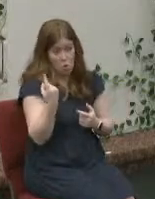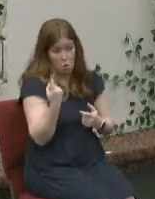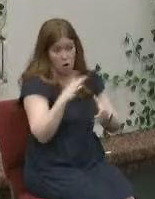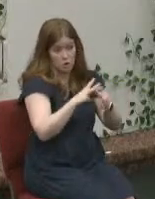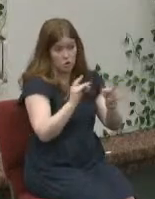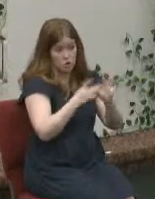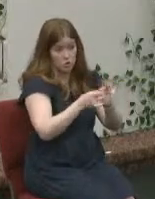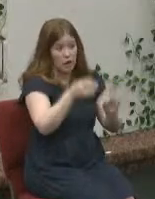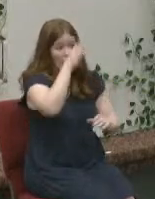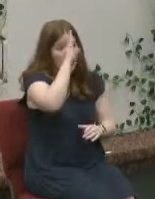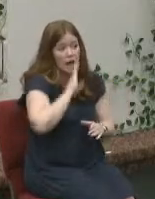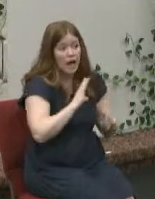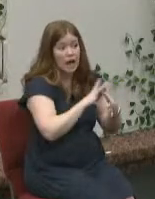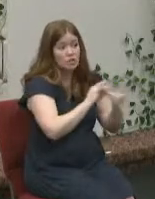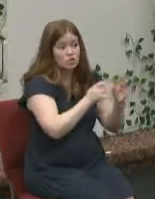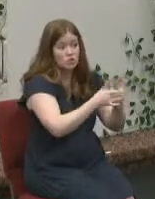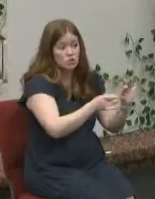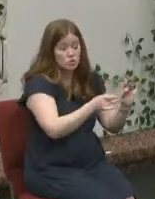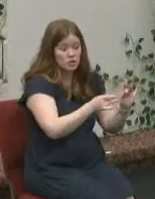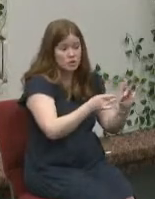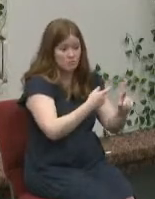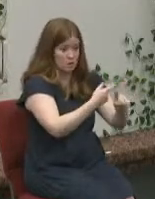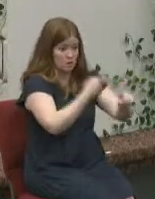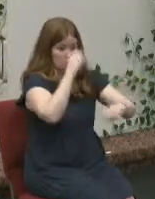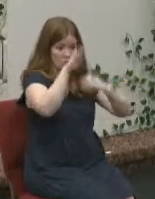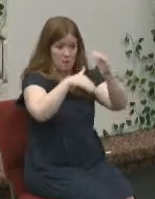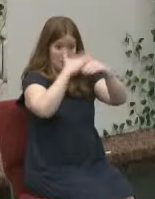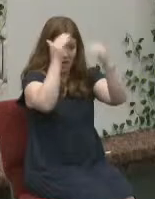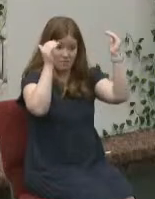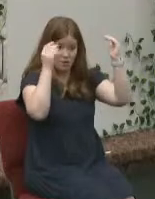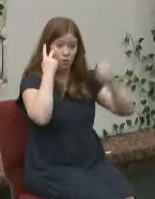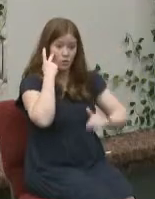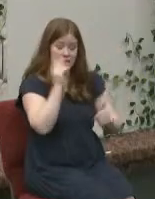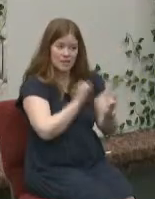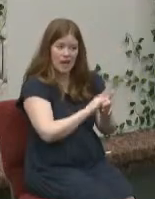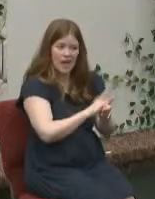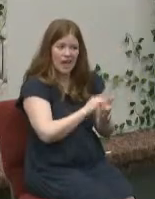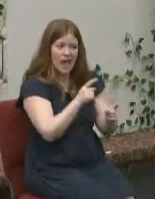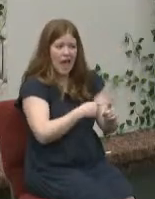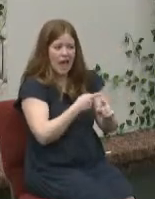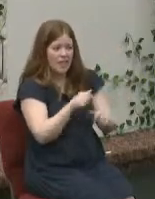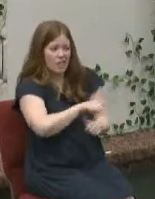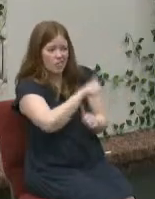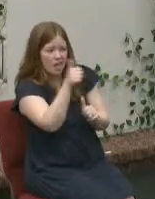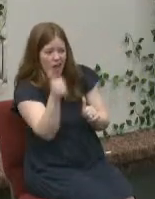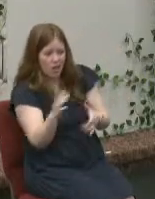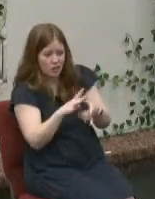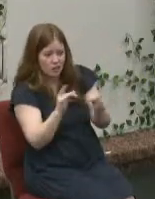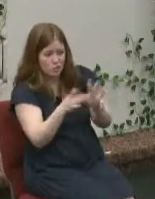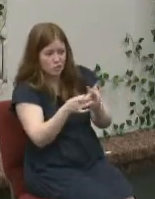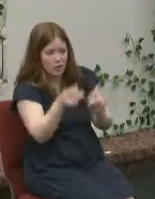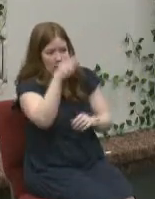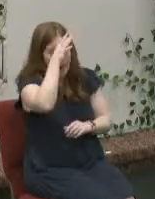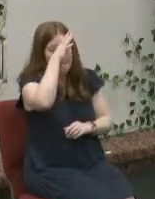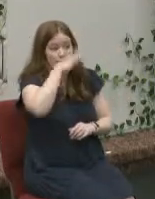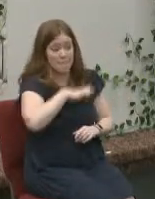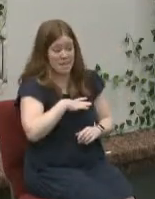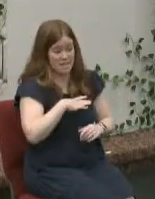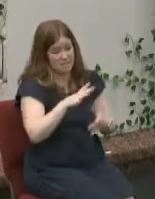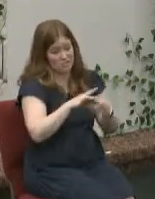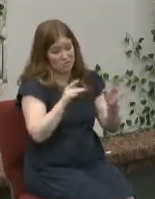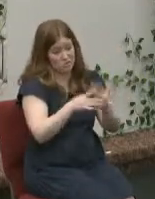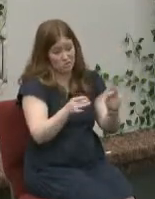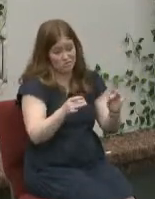Easter it is the story that comes from heaven we're going to find that out and then there's the other story it's a man's story completely by man